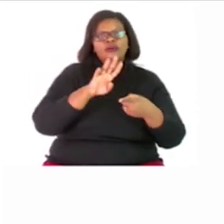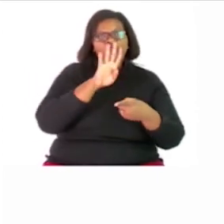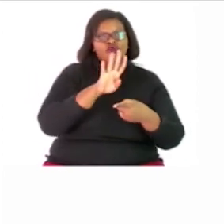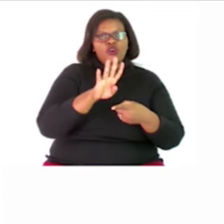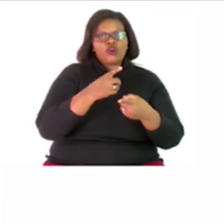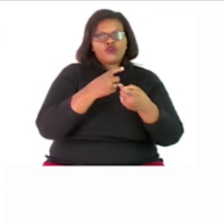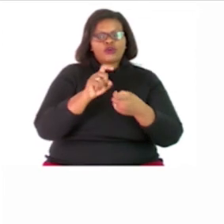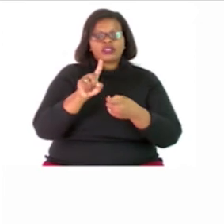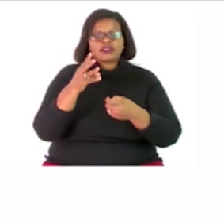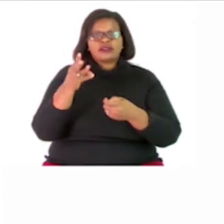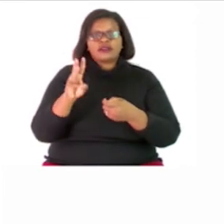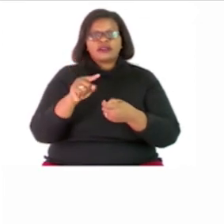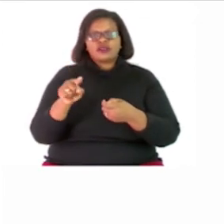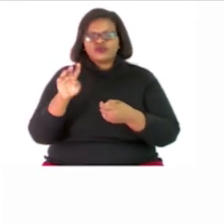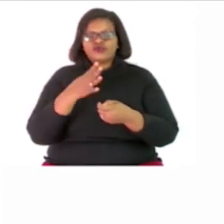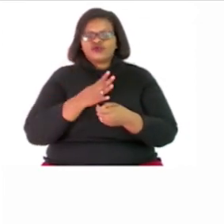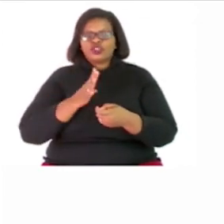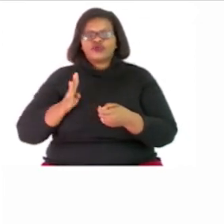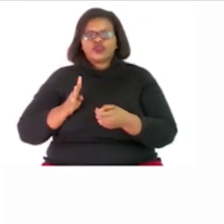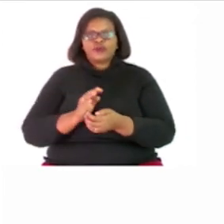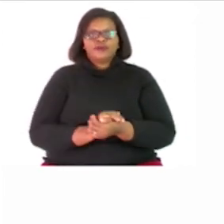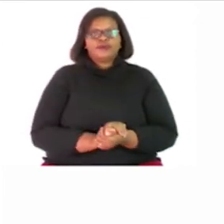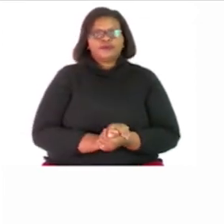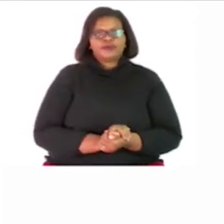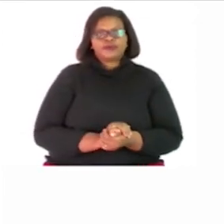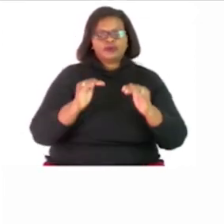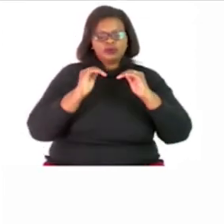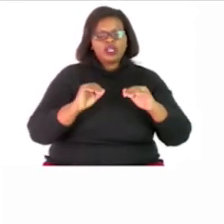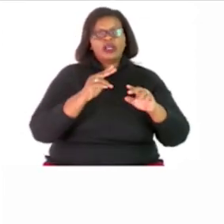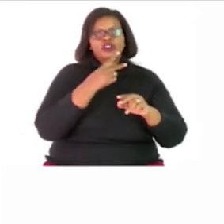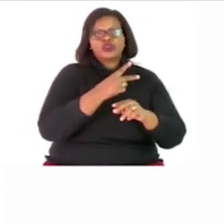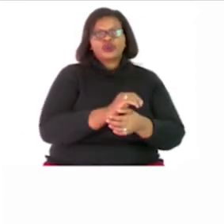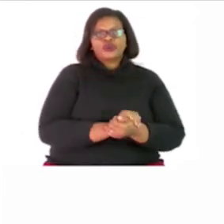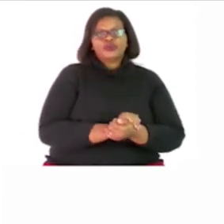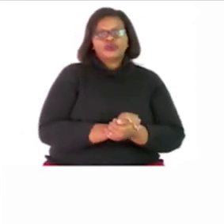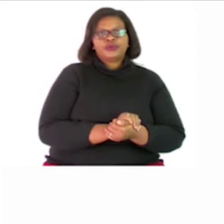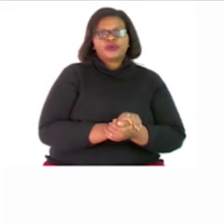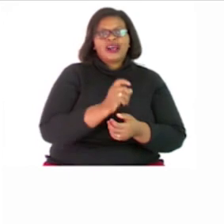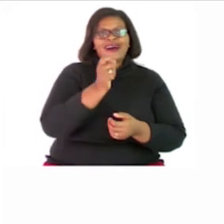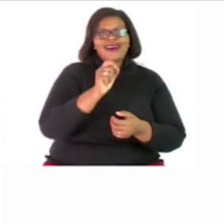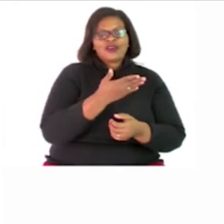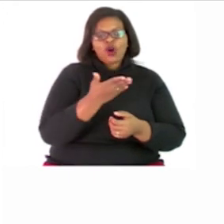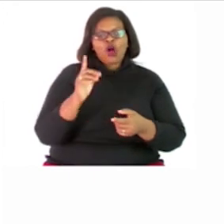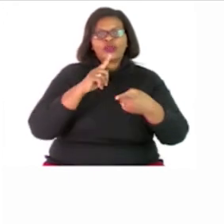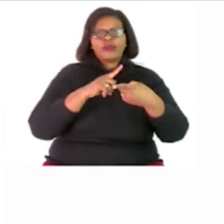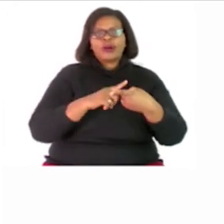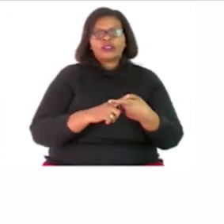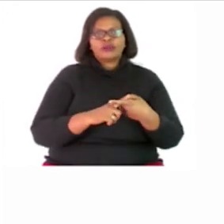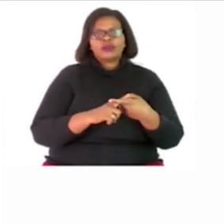sixteen to forty four number two write all the multiples